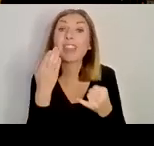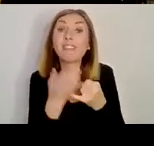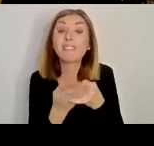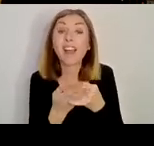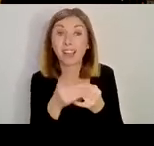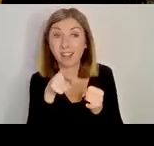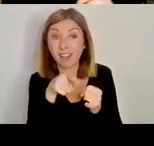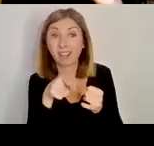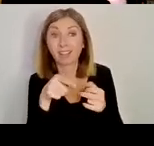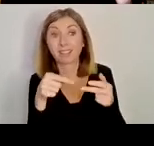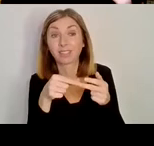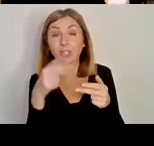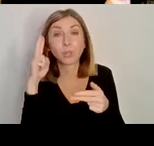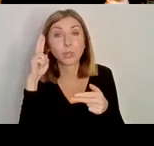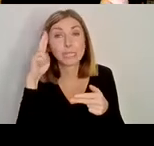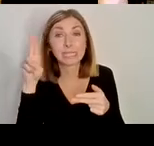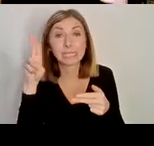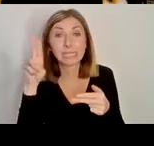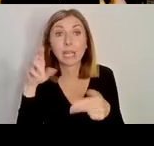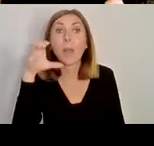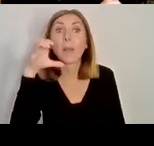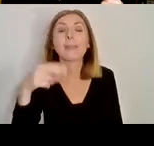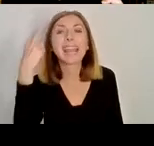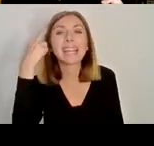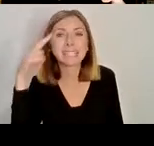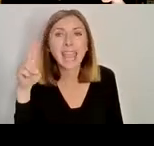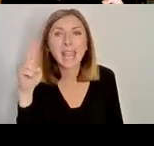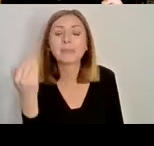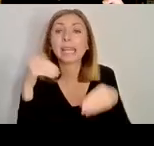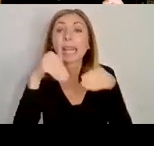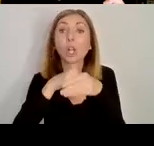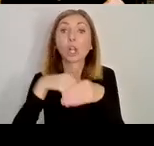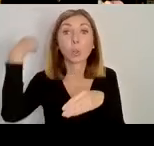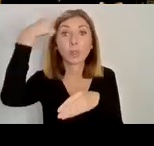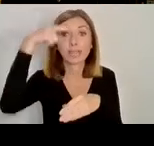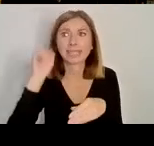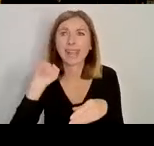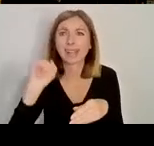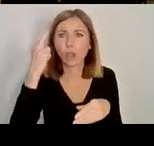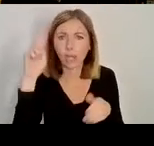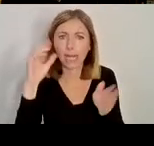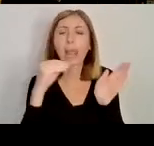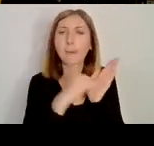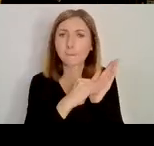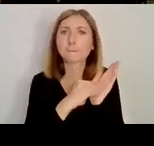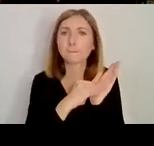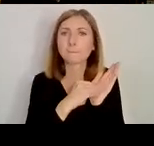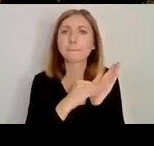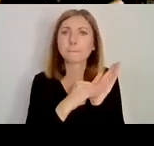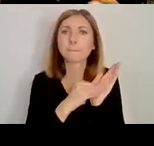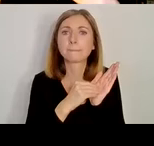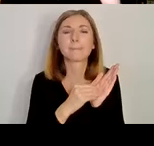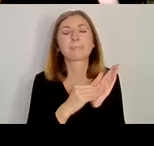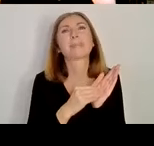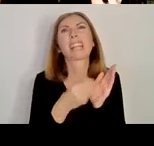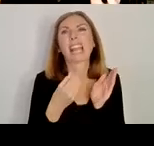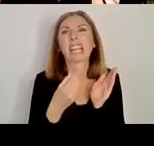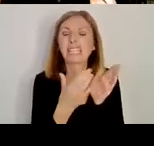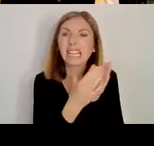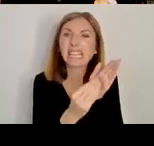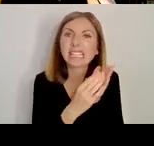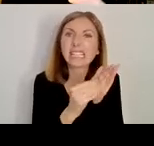place names. Place names will often incorporate the name of a saint. You can think of place names, you know, such as a